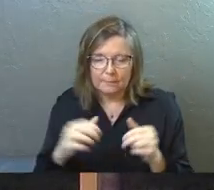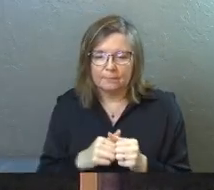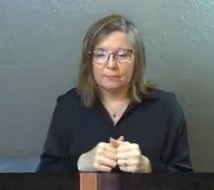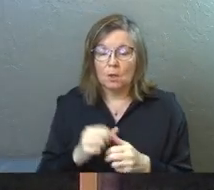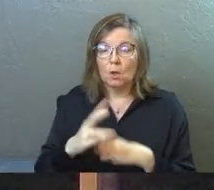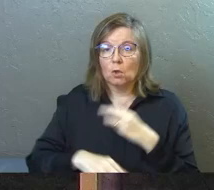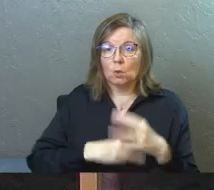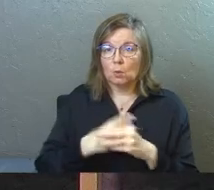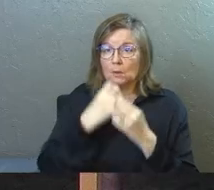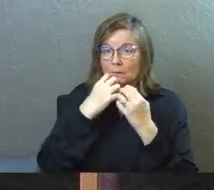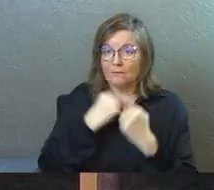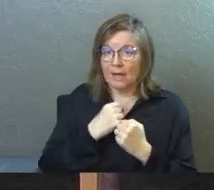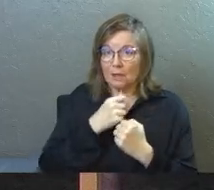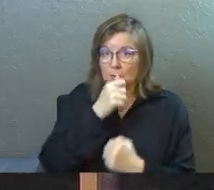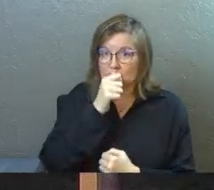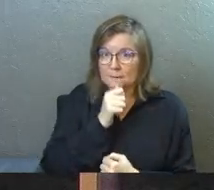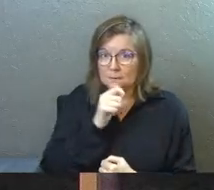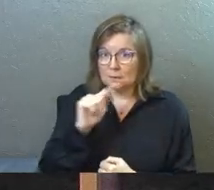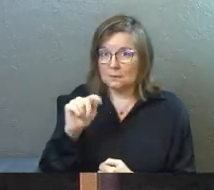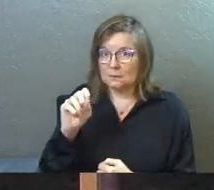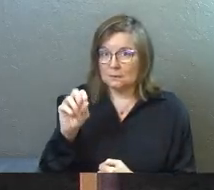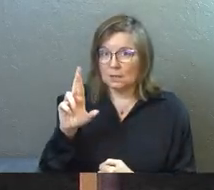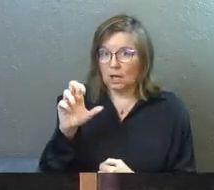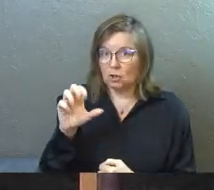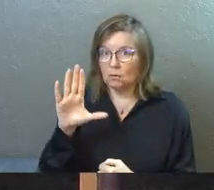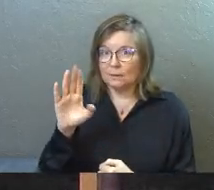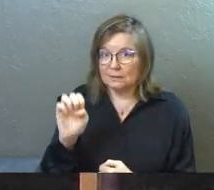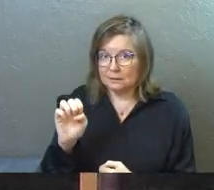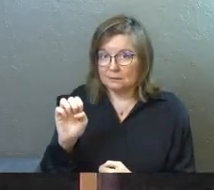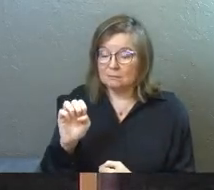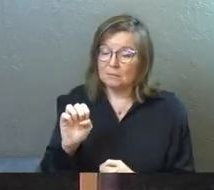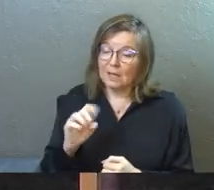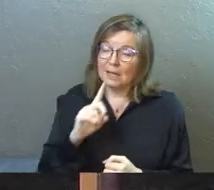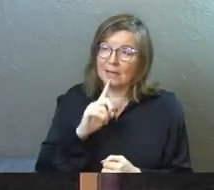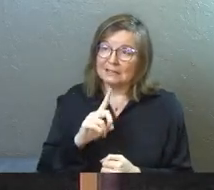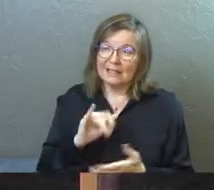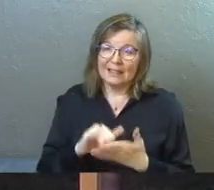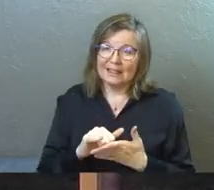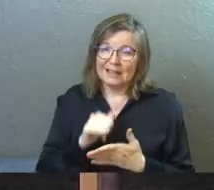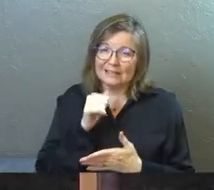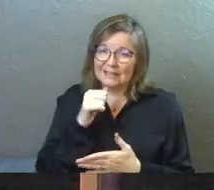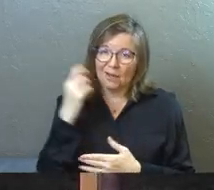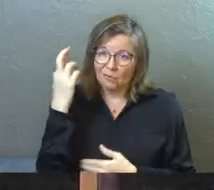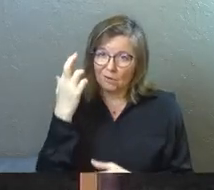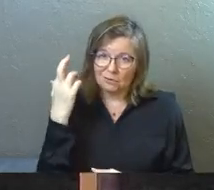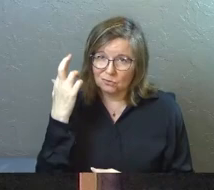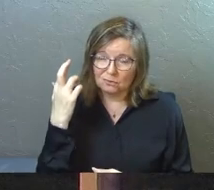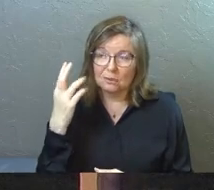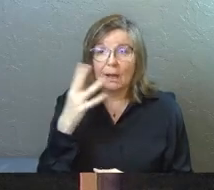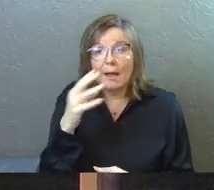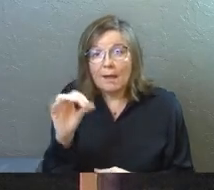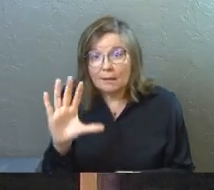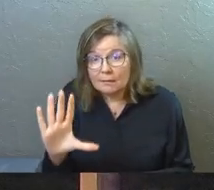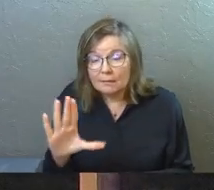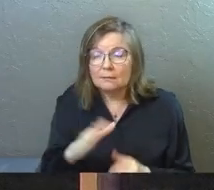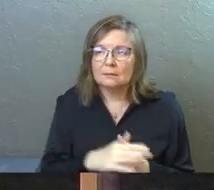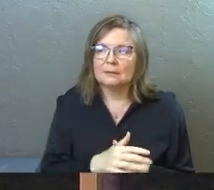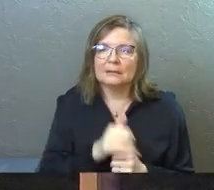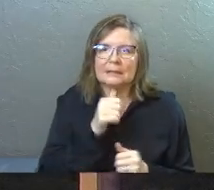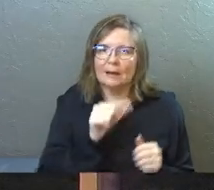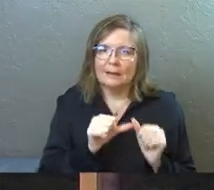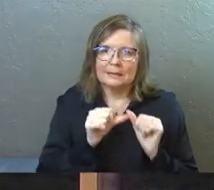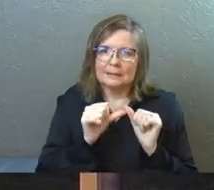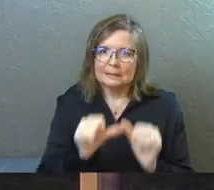values tolerance above all. And I'd say first and foremost, that demand is irrational. And it's